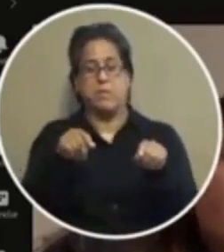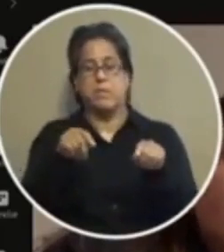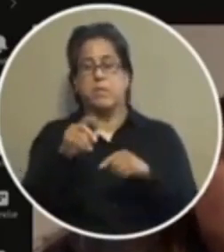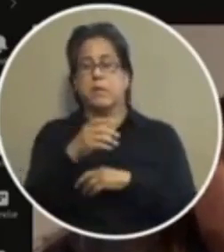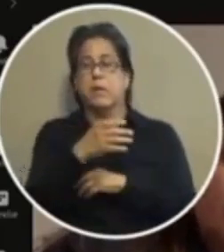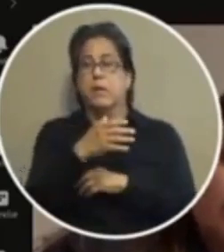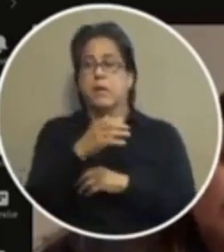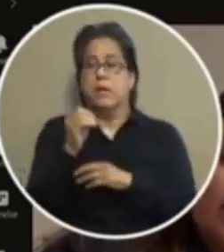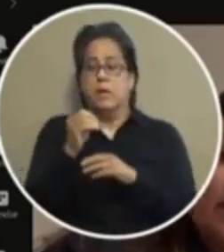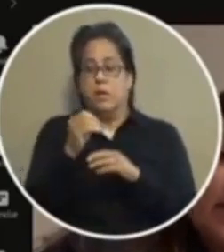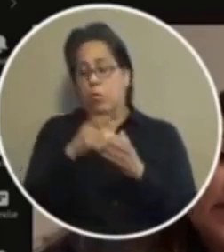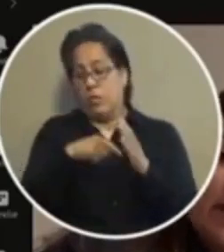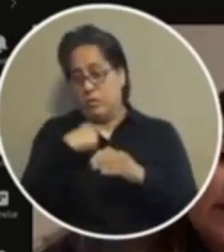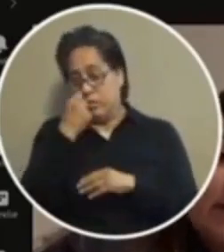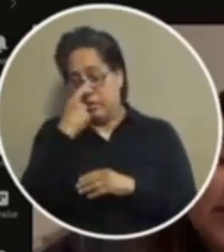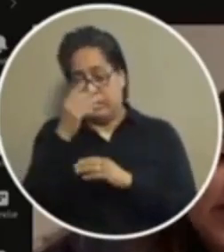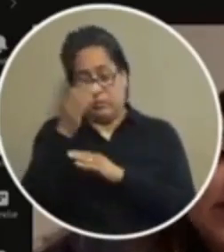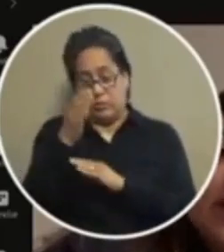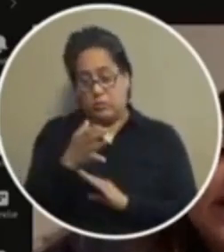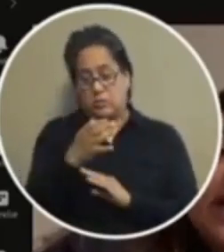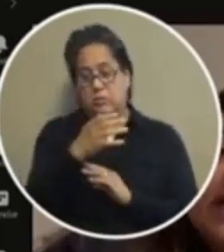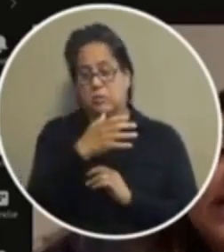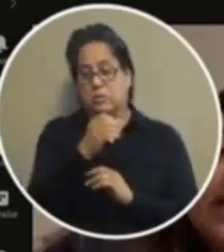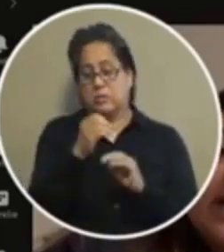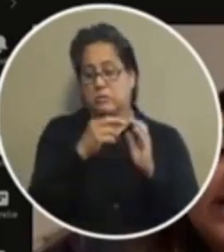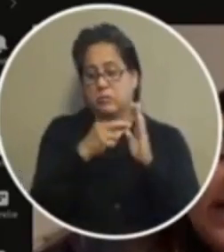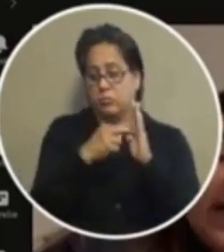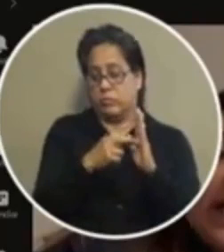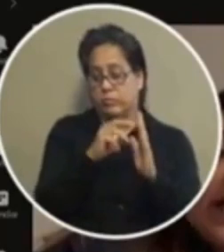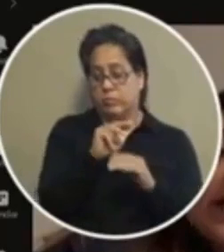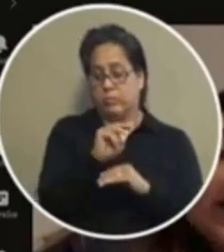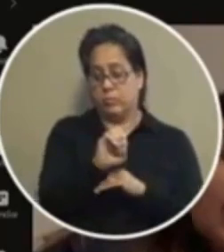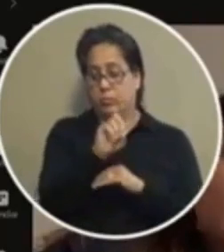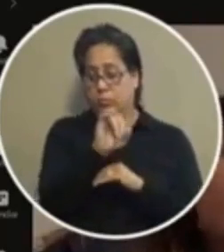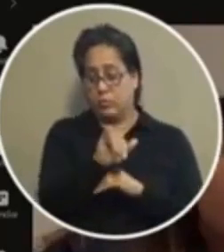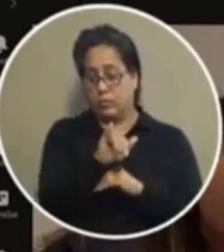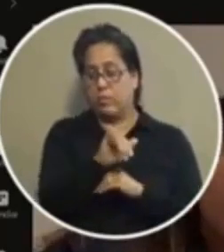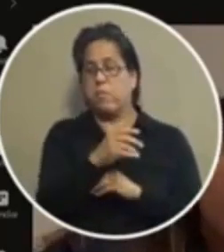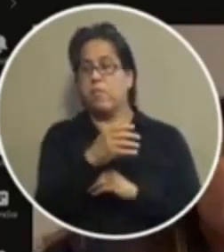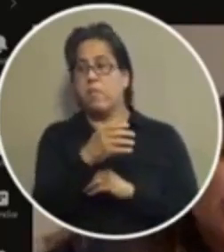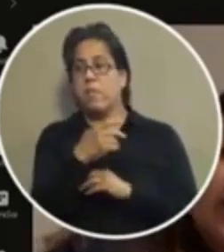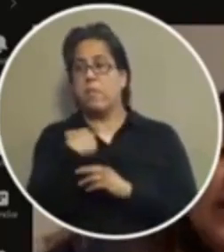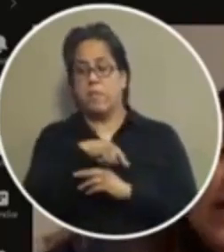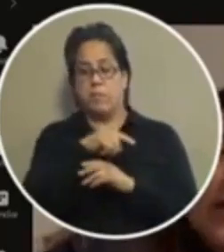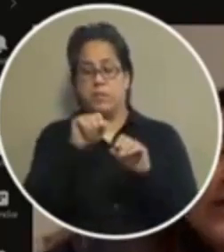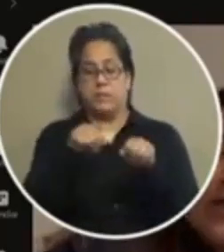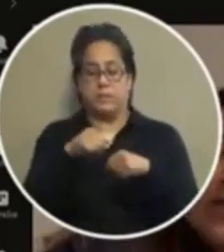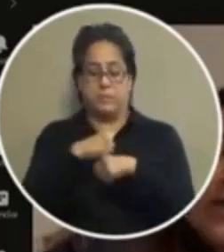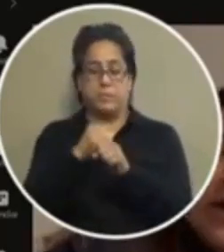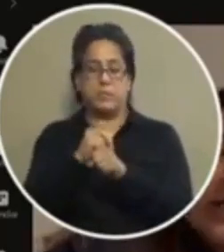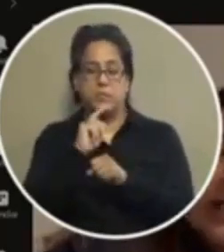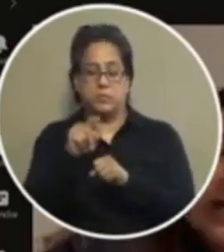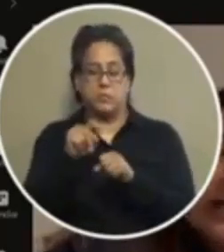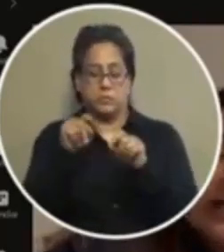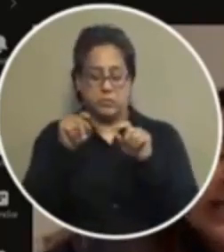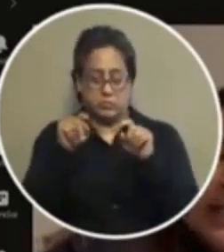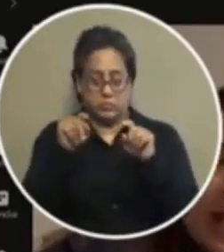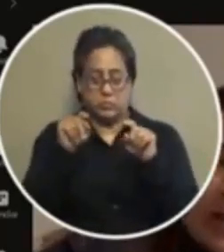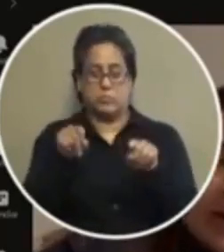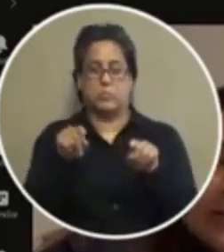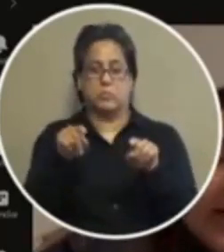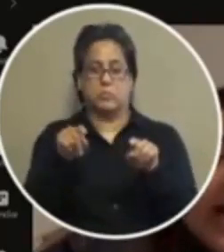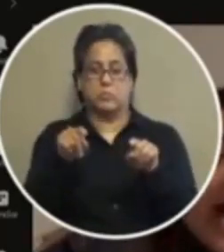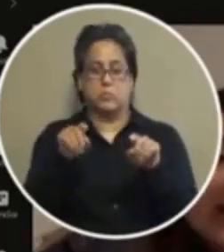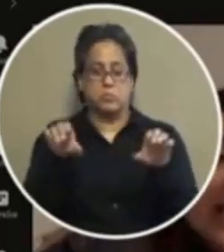and from uh speaker pro tem moody is that we can um ensure that those two are done